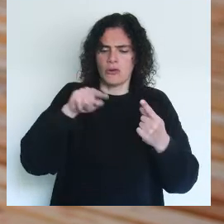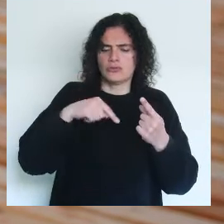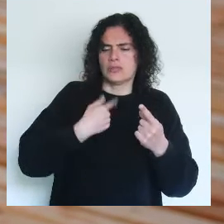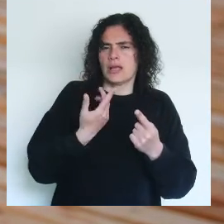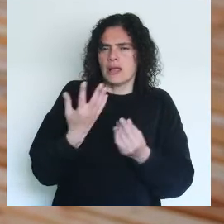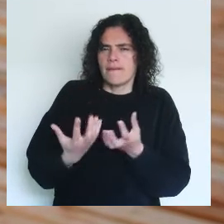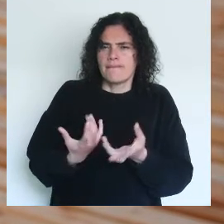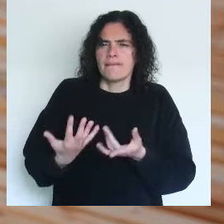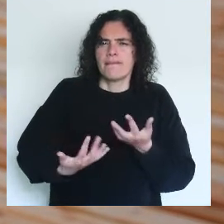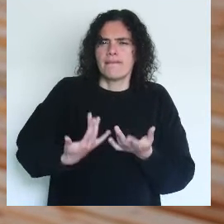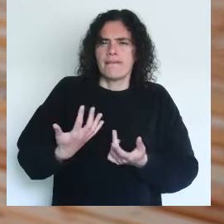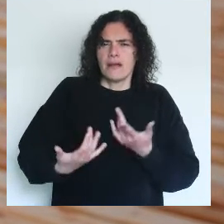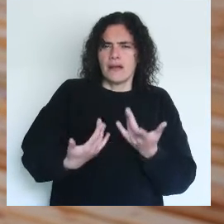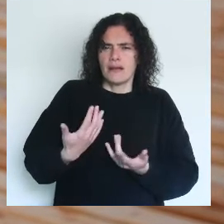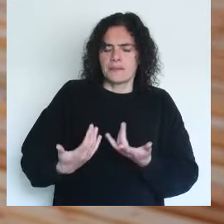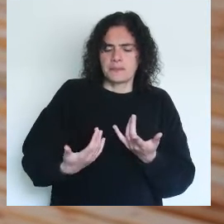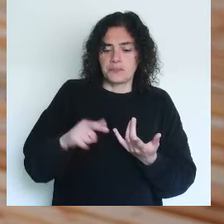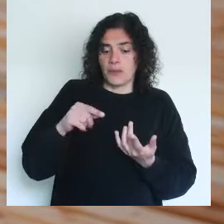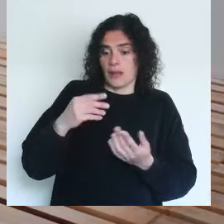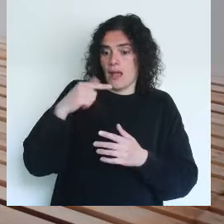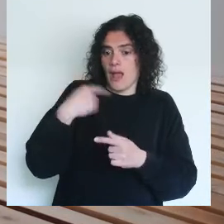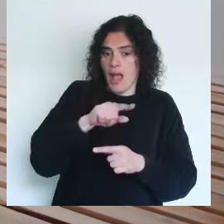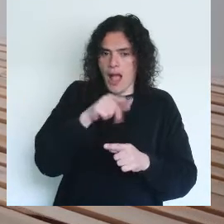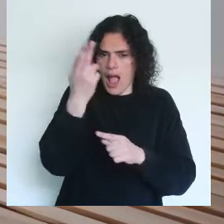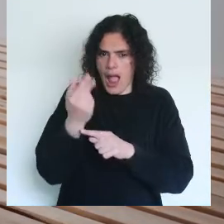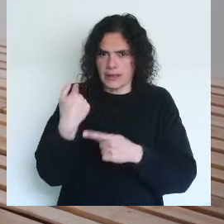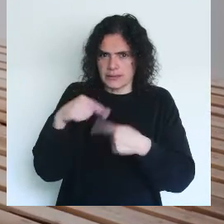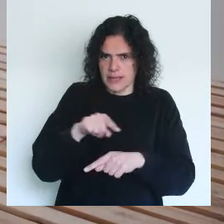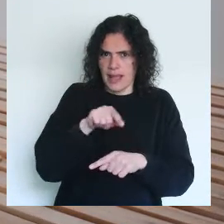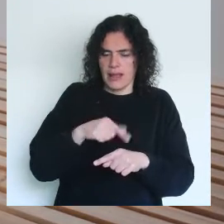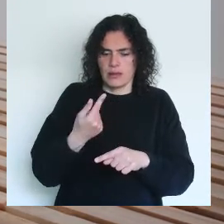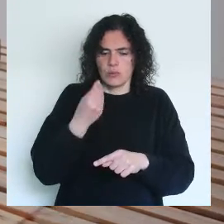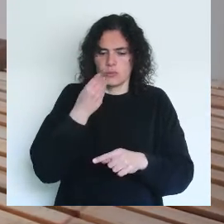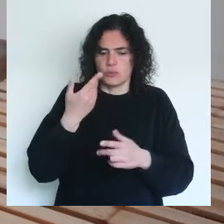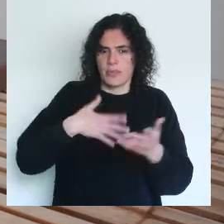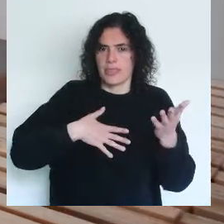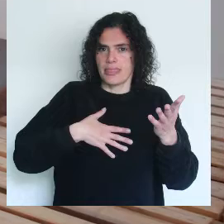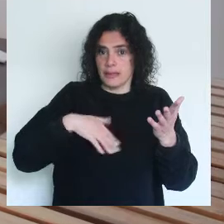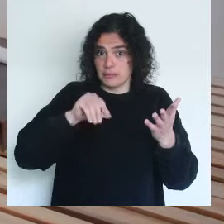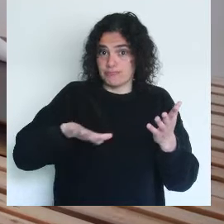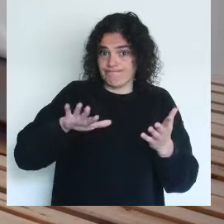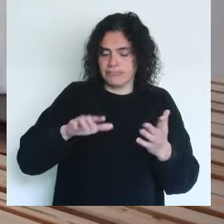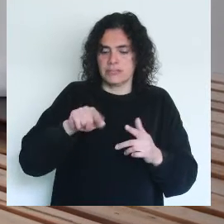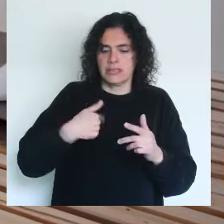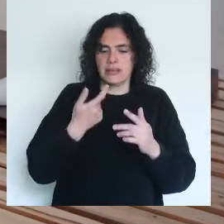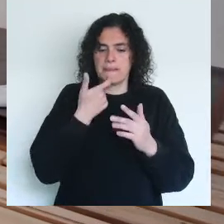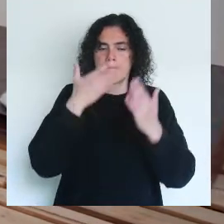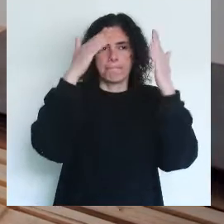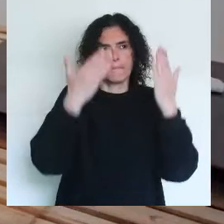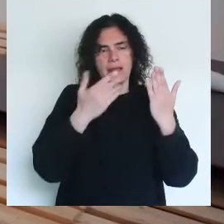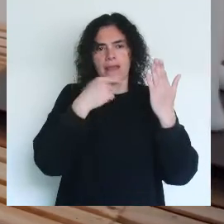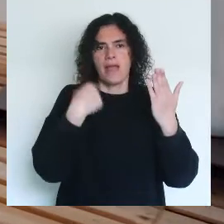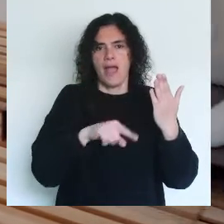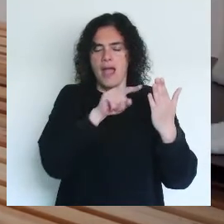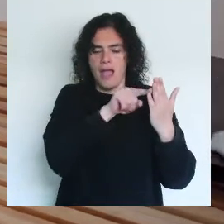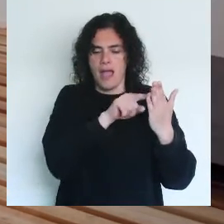reveals almost the erotic fascination that many art viewers have had with the Degas dancer. On the wall you